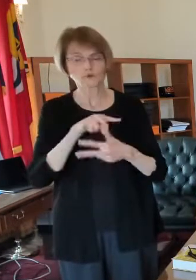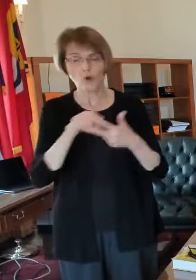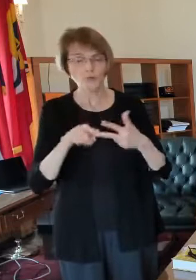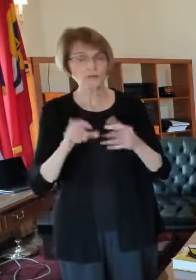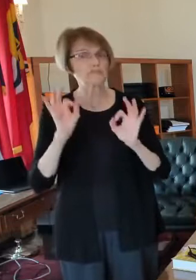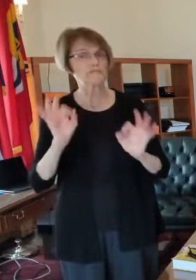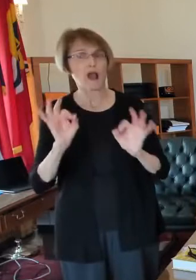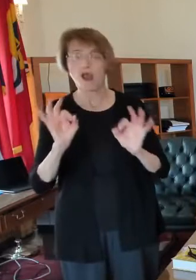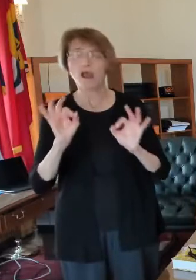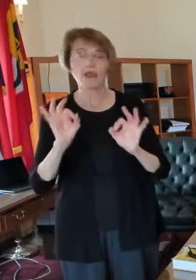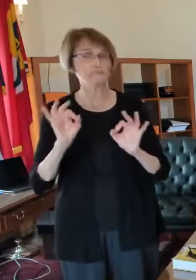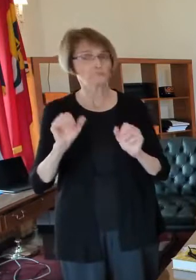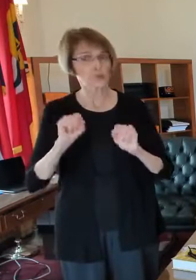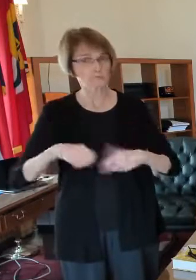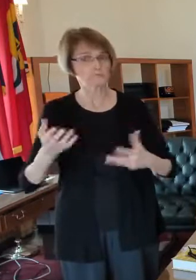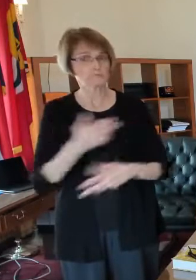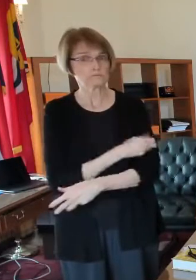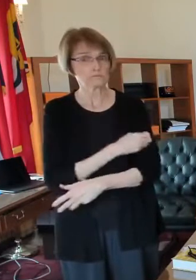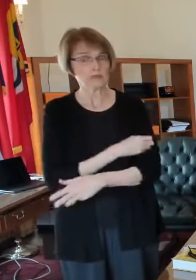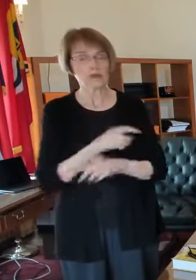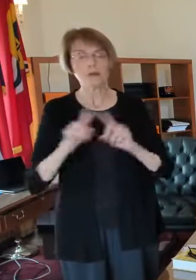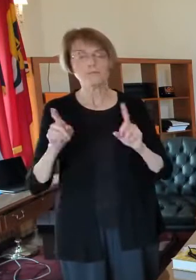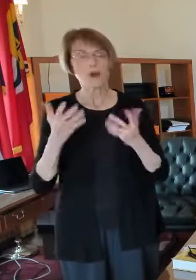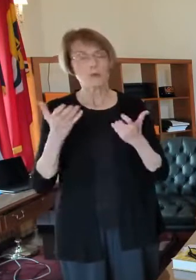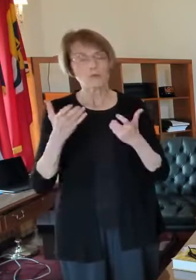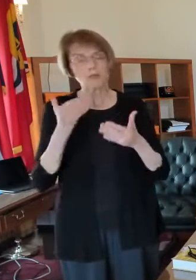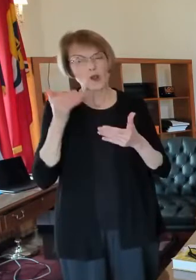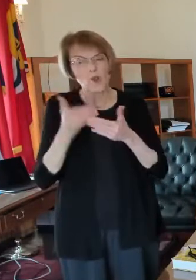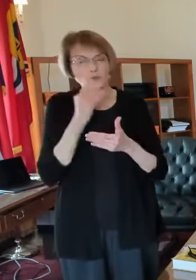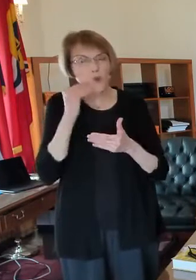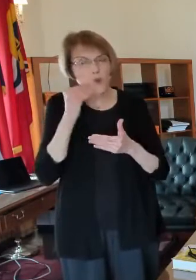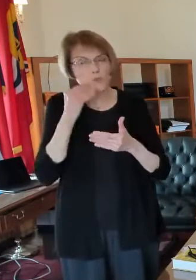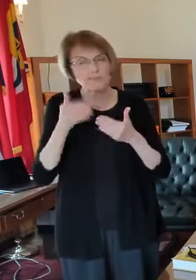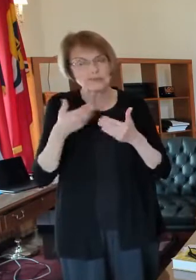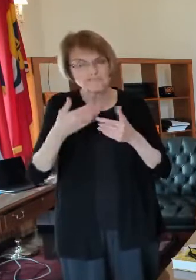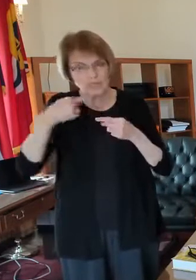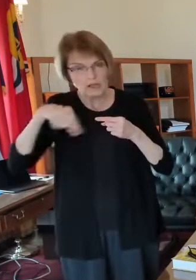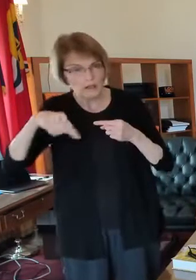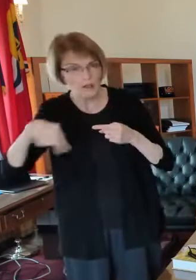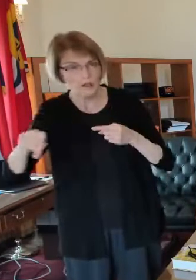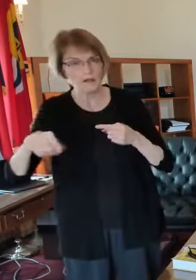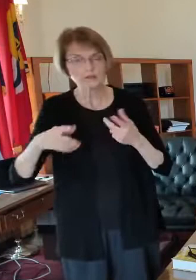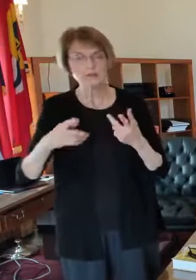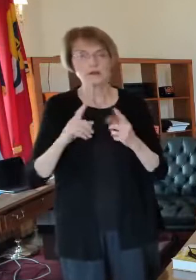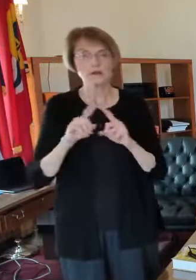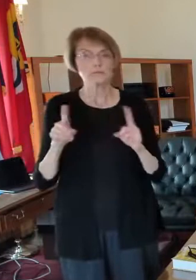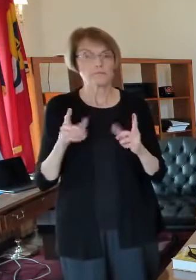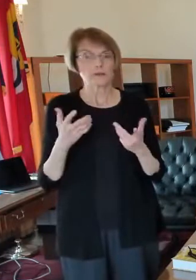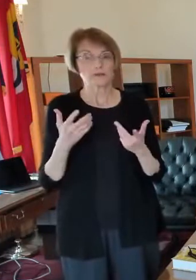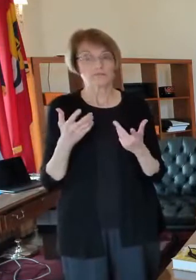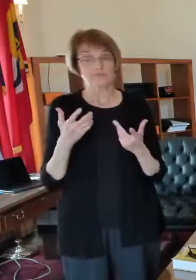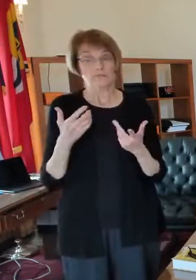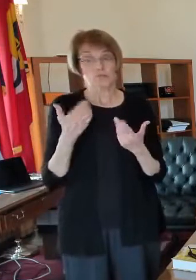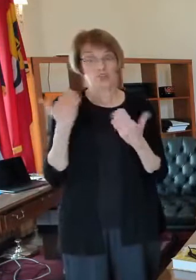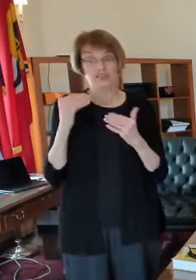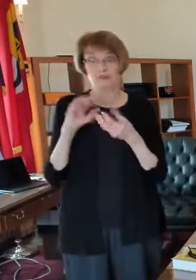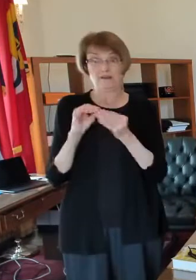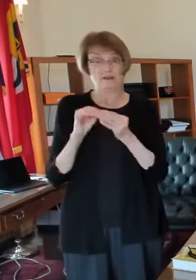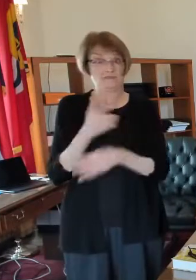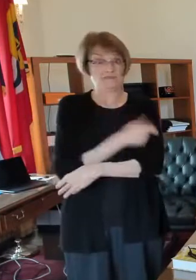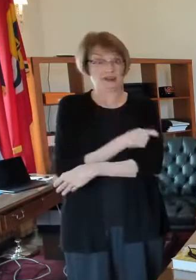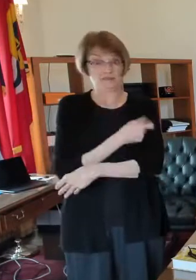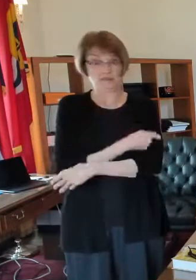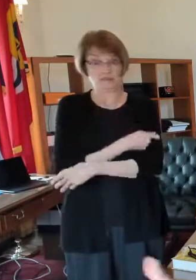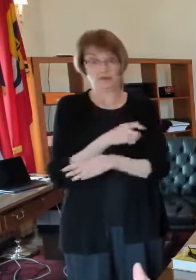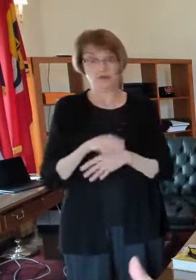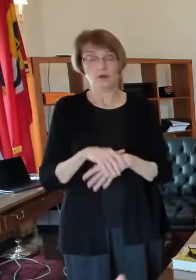fine locations we're trying to make it as convenient as possible for people but we only have the vaccine that we have so just